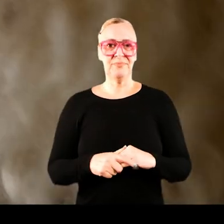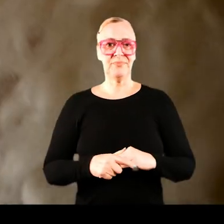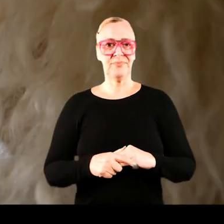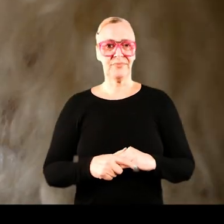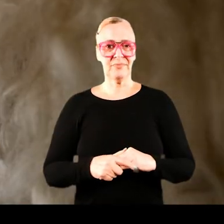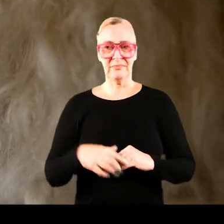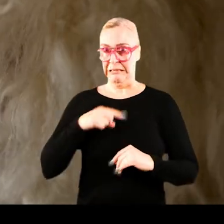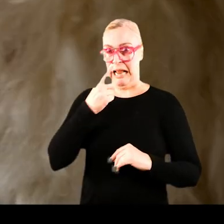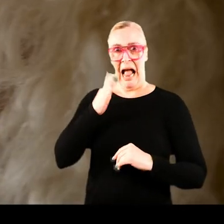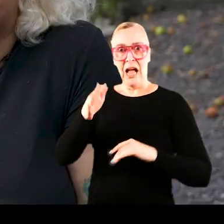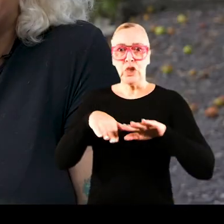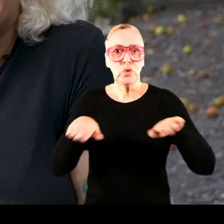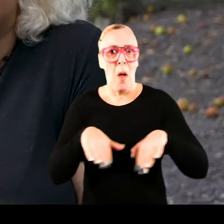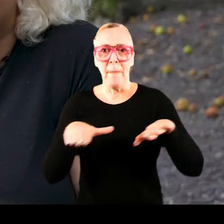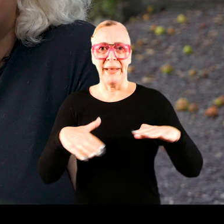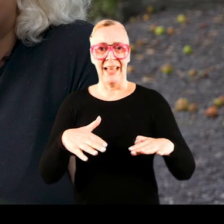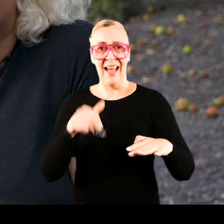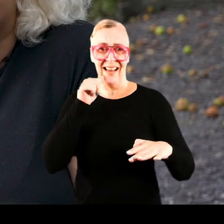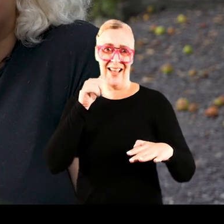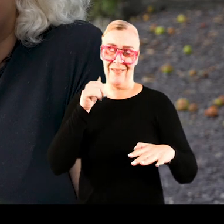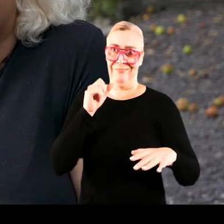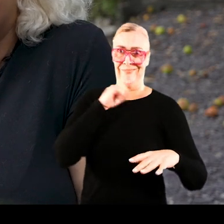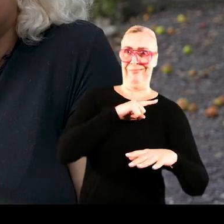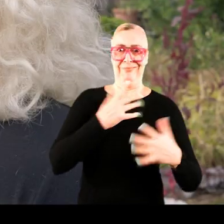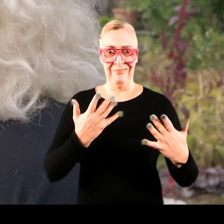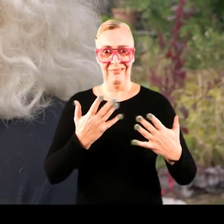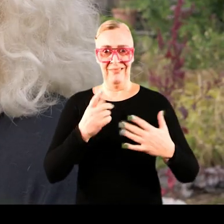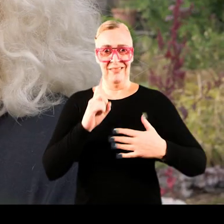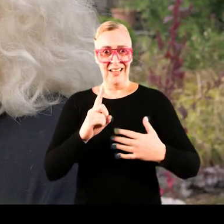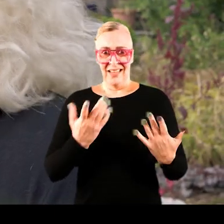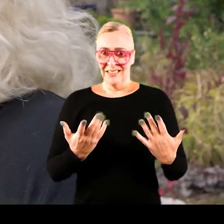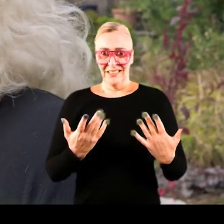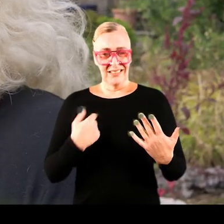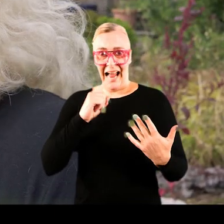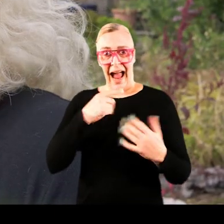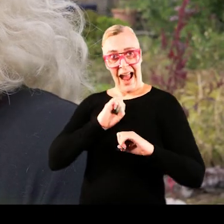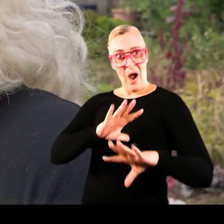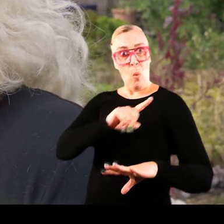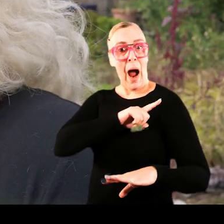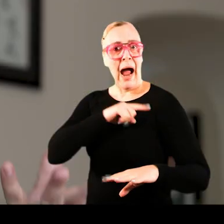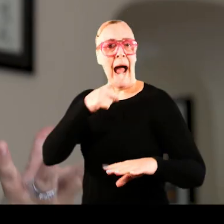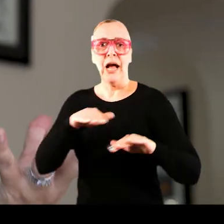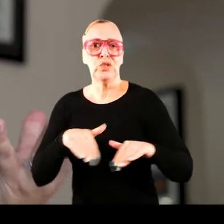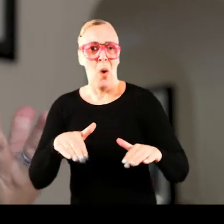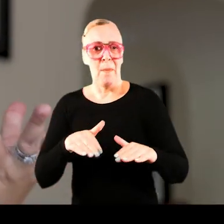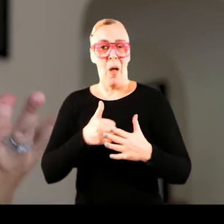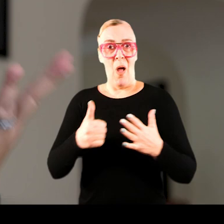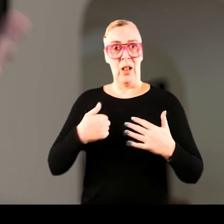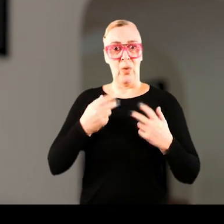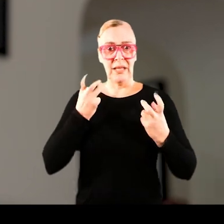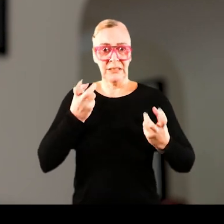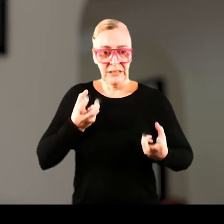I couldn't go swimming and that sounds really odd doesn't it? I couldn't tell people why I couldn't swim. I was